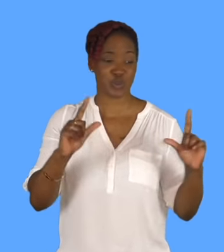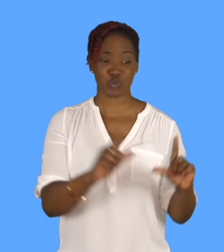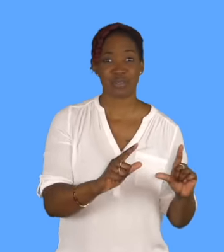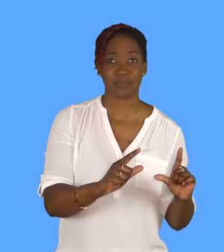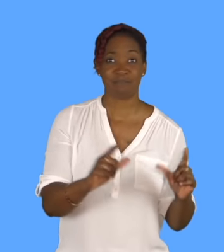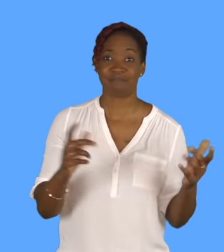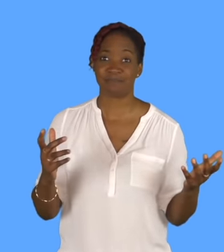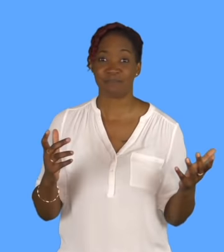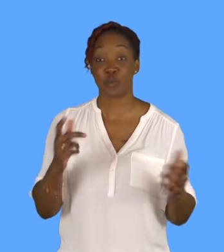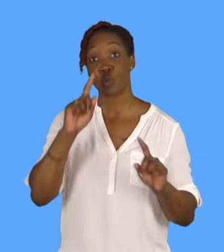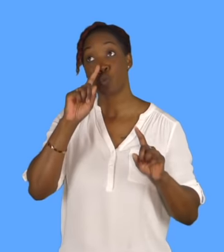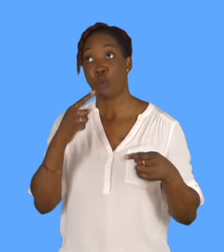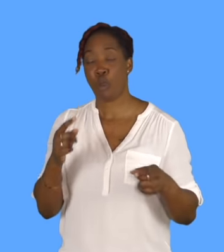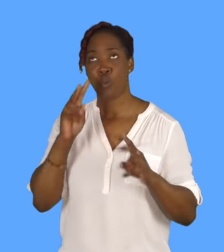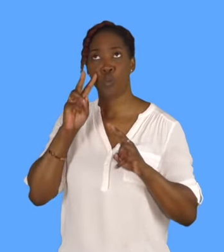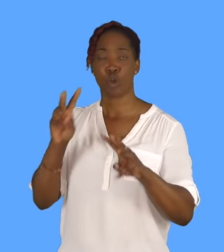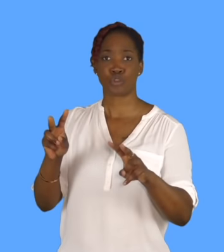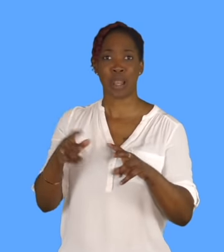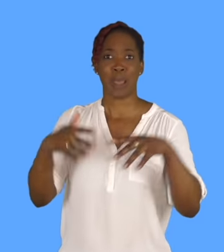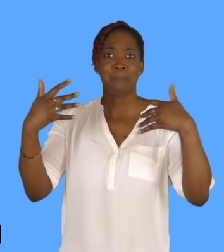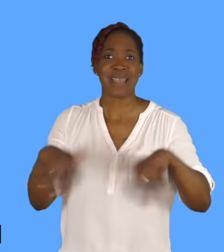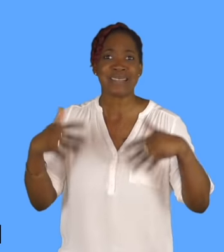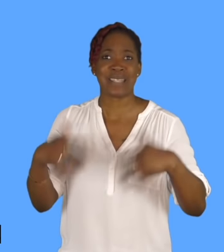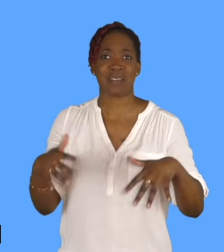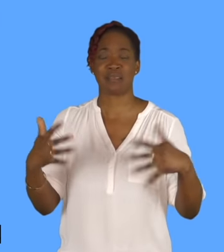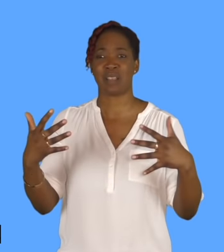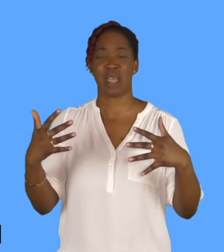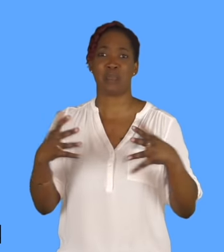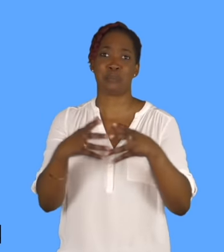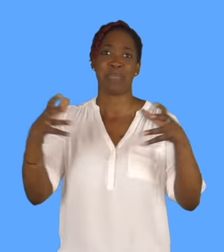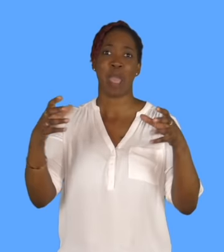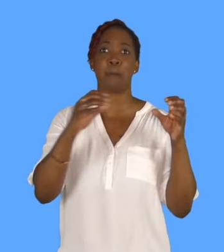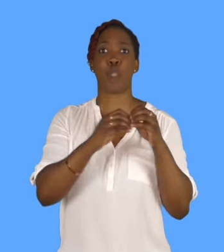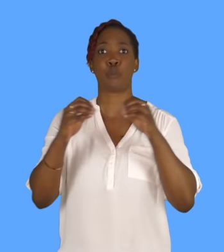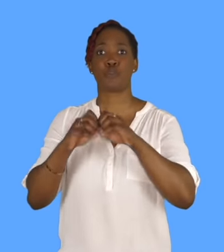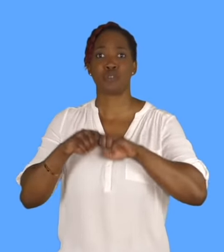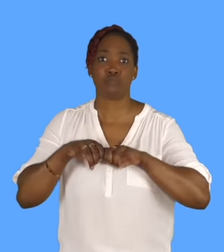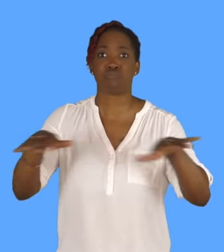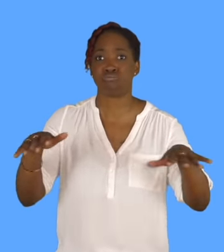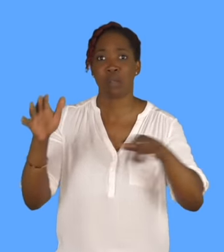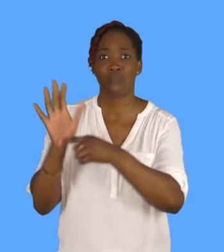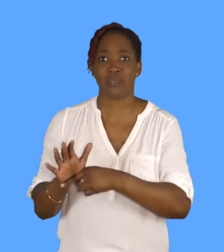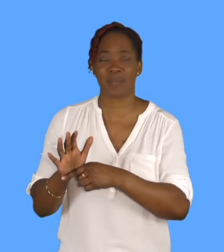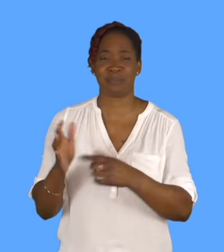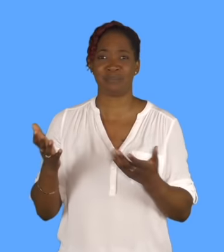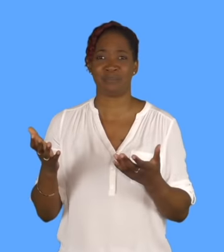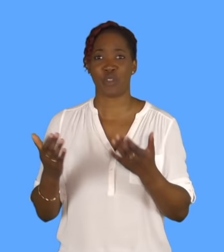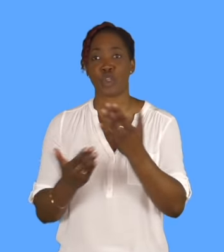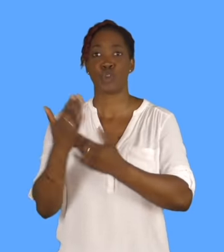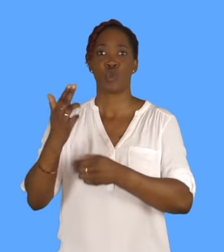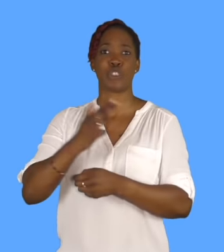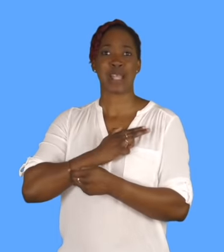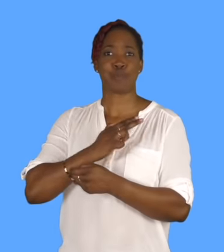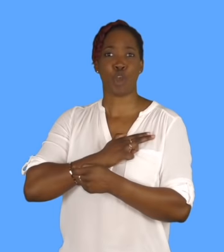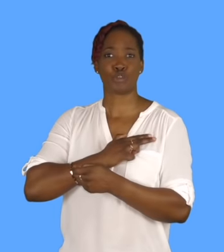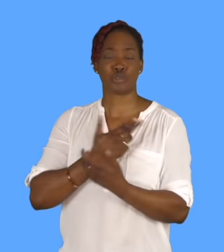blockbuster, I don't know, like the new James Bond. I'm just giving you like, or The Dark Knight, saying that